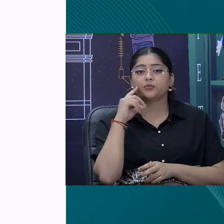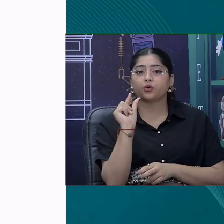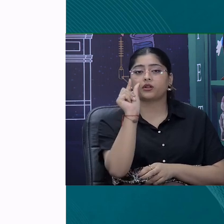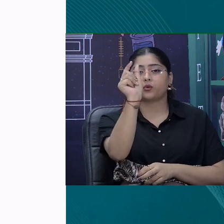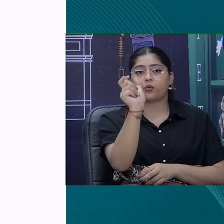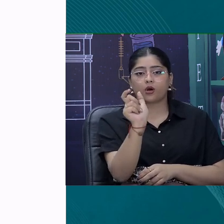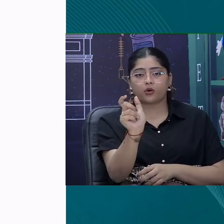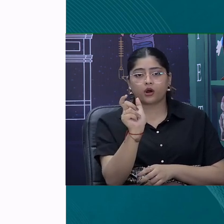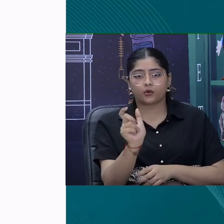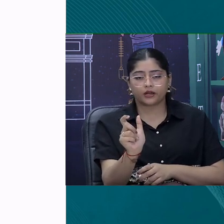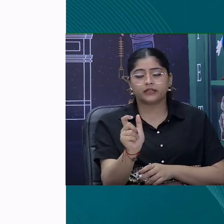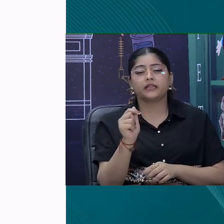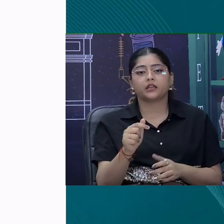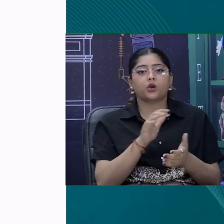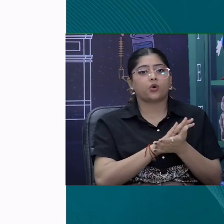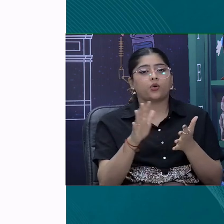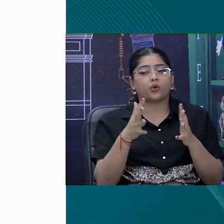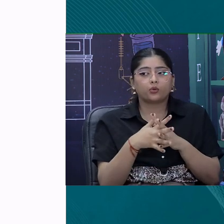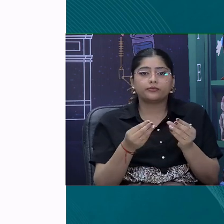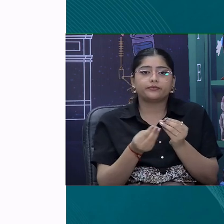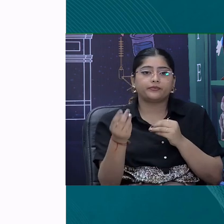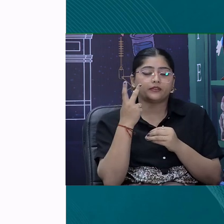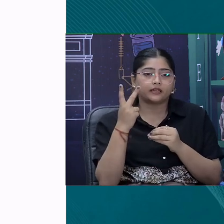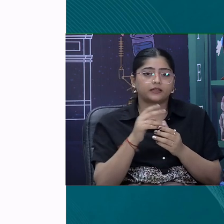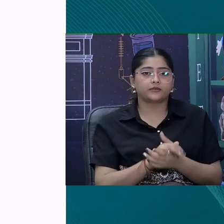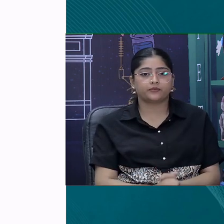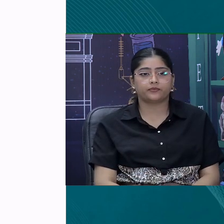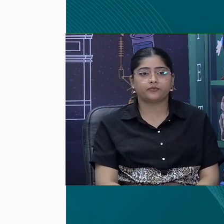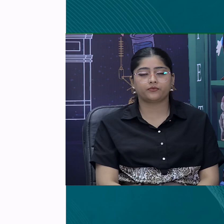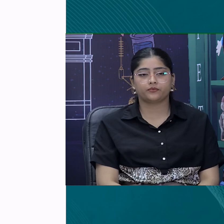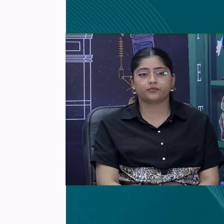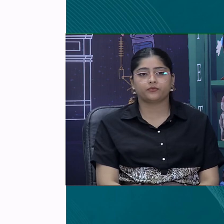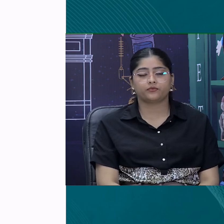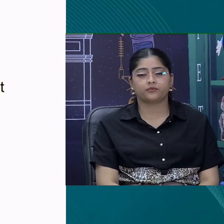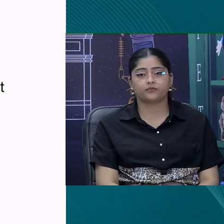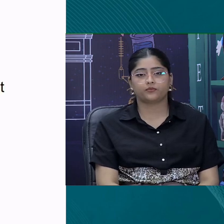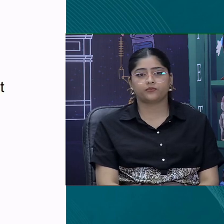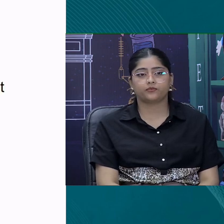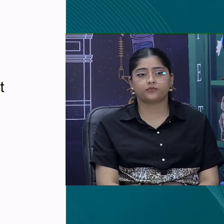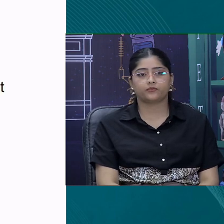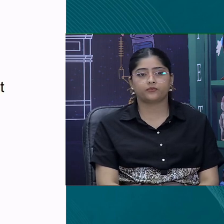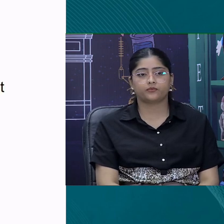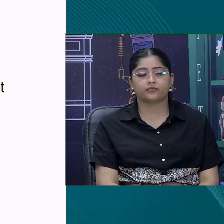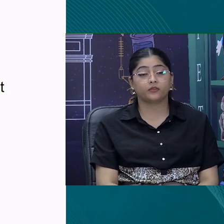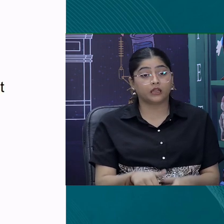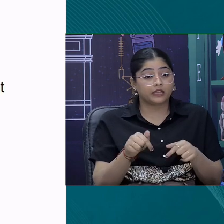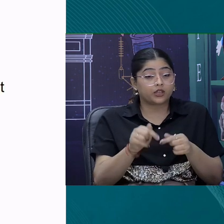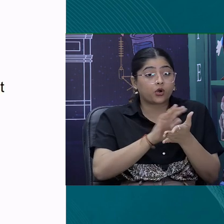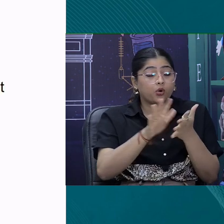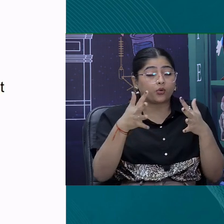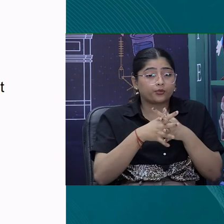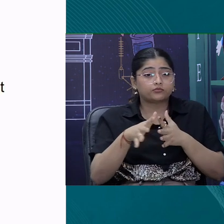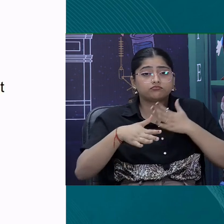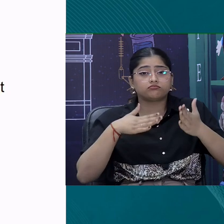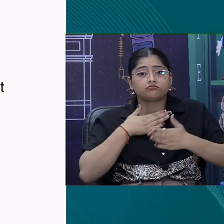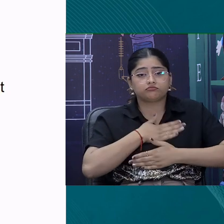session, ma'am. You must be having homework as you were talking about. Yeah, let us go to our homework which is very interesting. Right. It is a